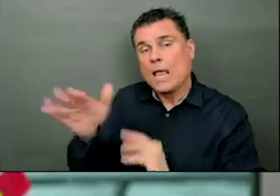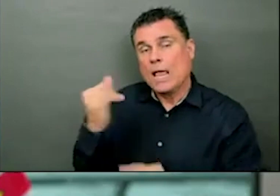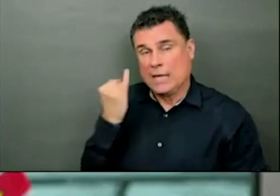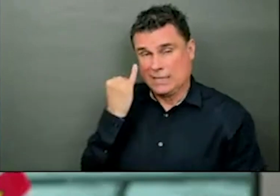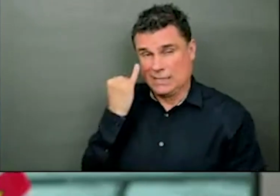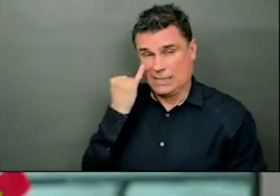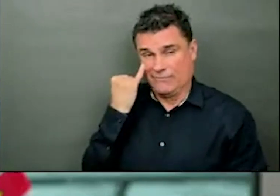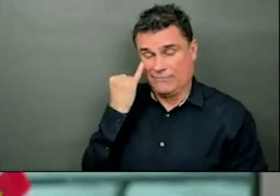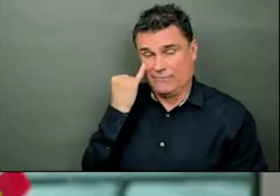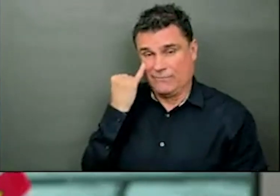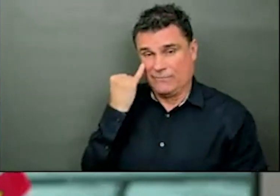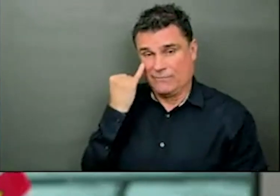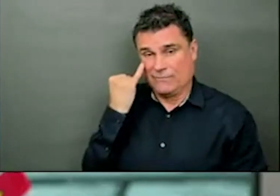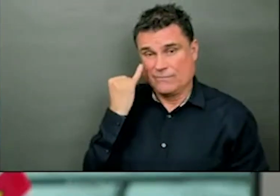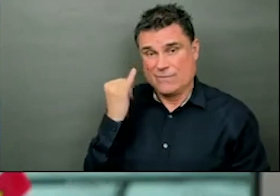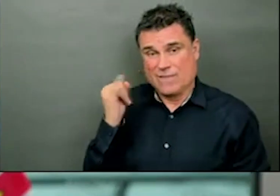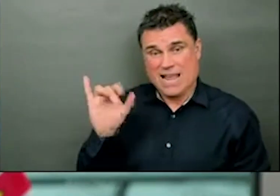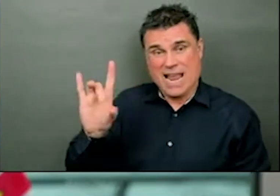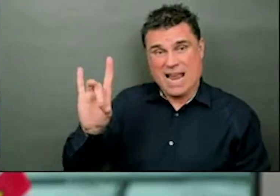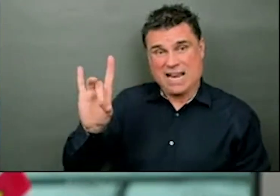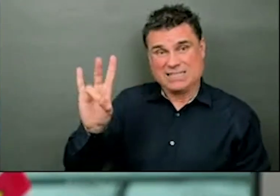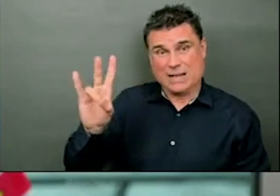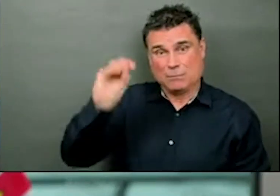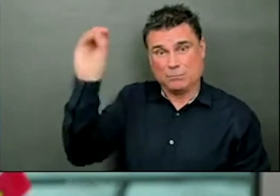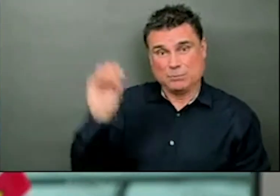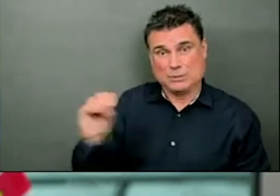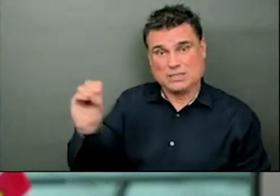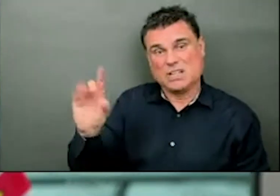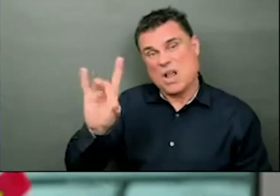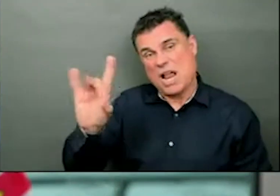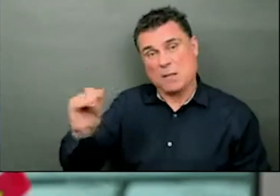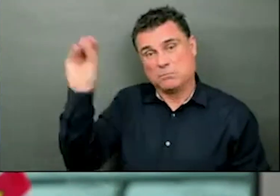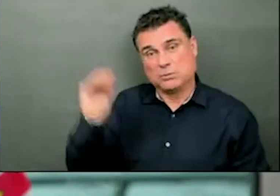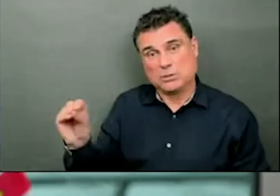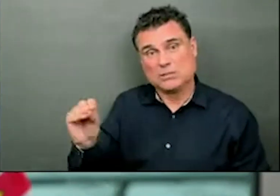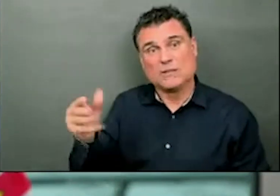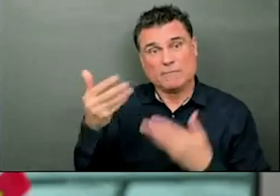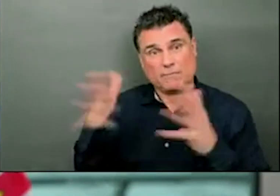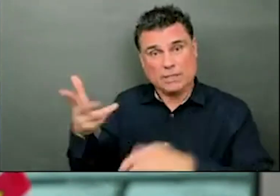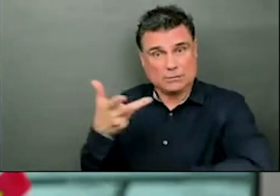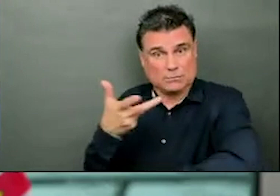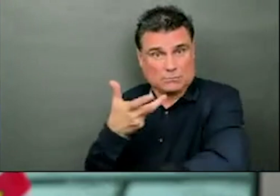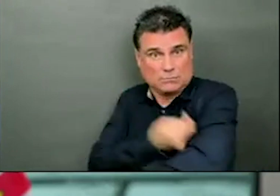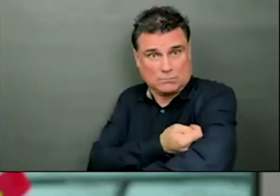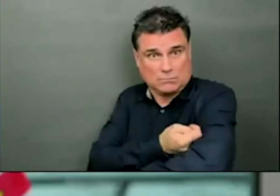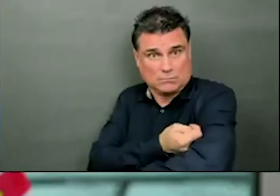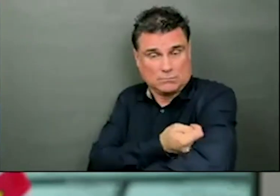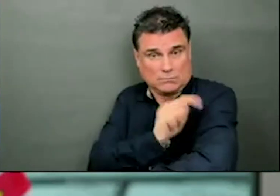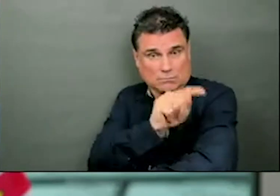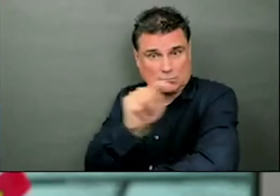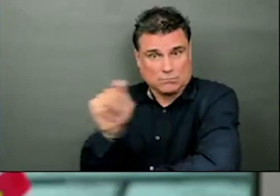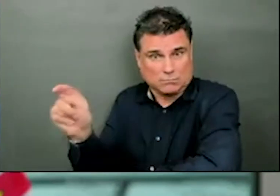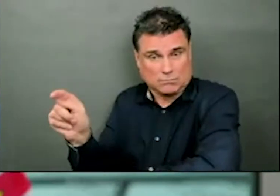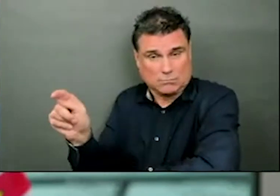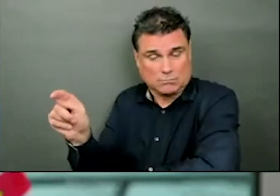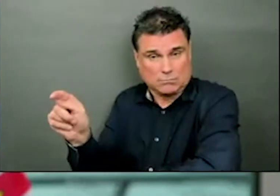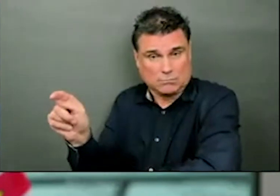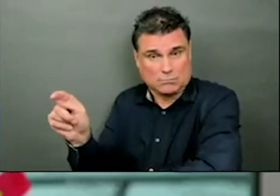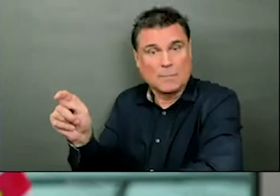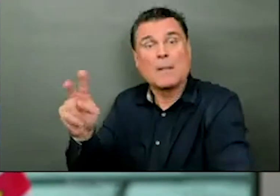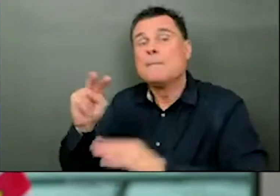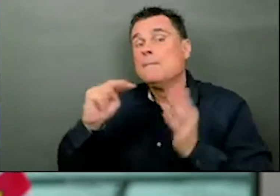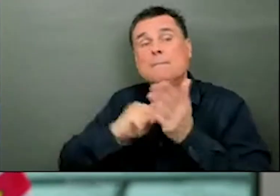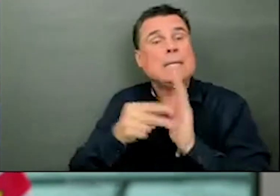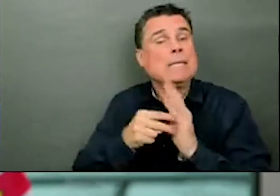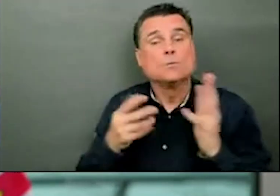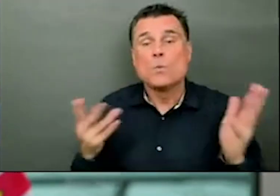they have achieved that herd immunity in most cases in long-term care. So if there is a small number of